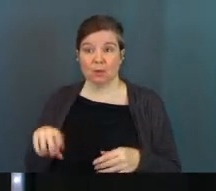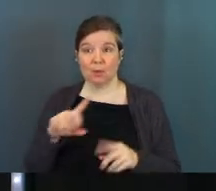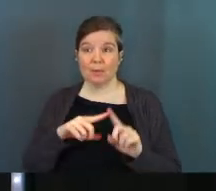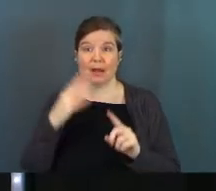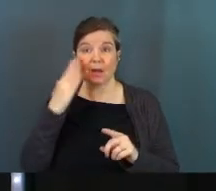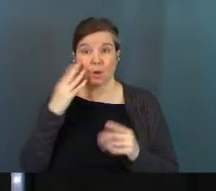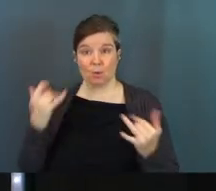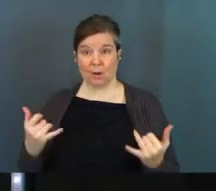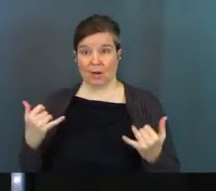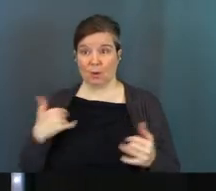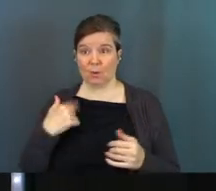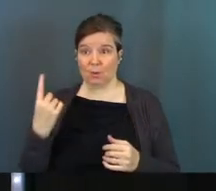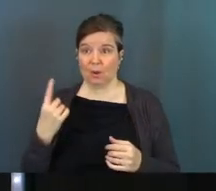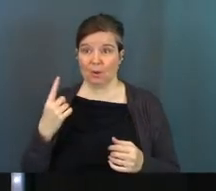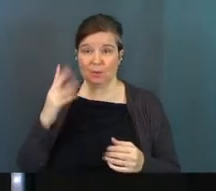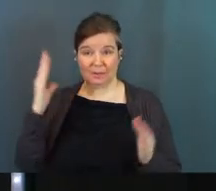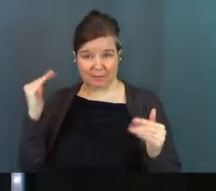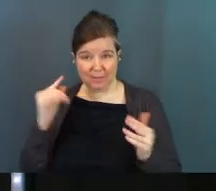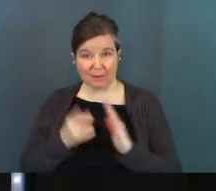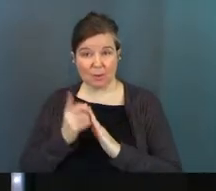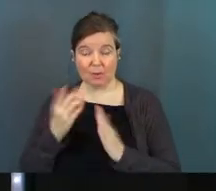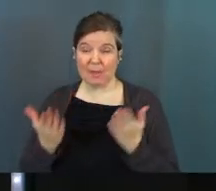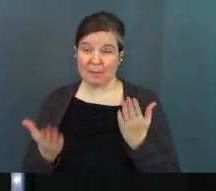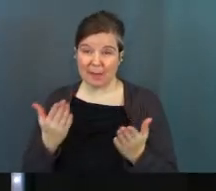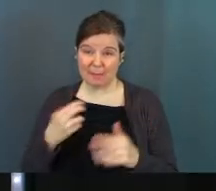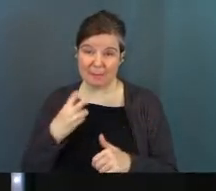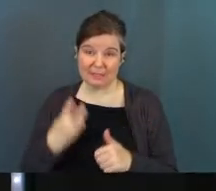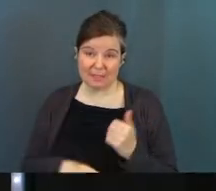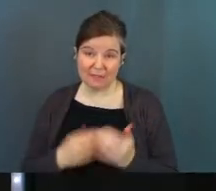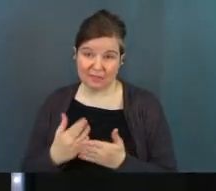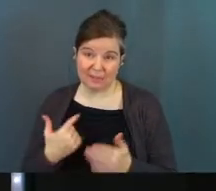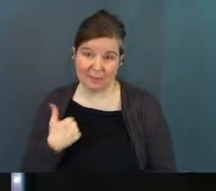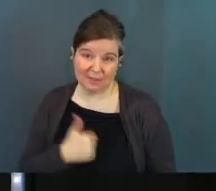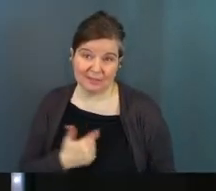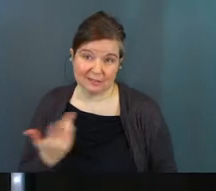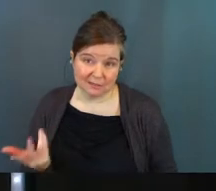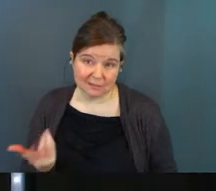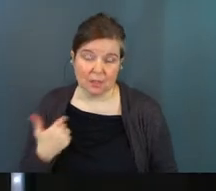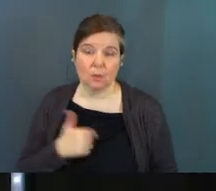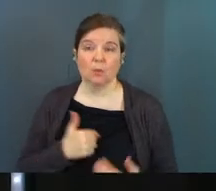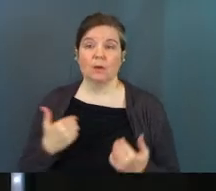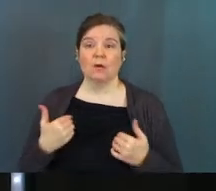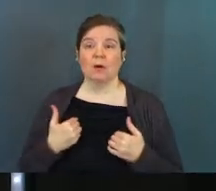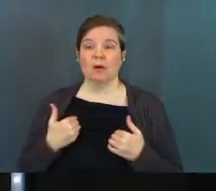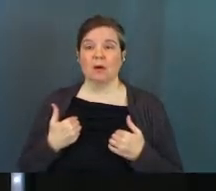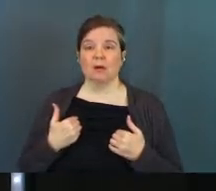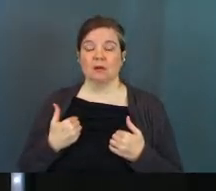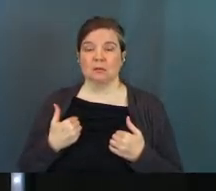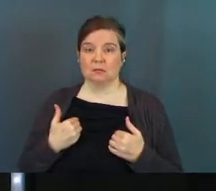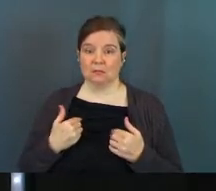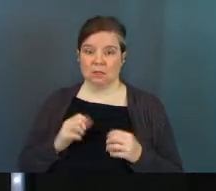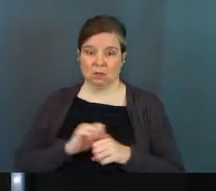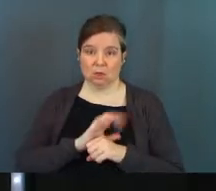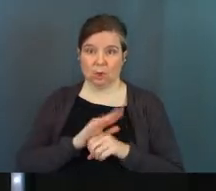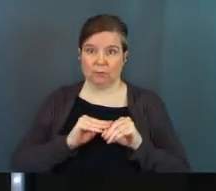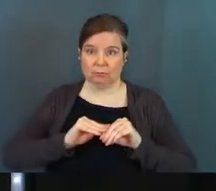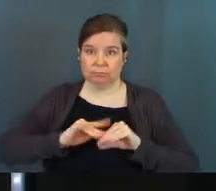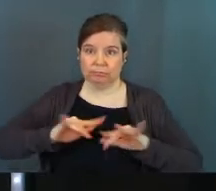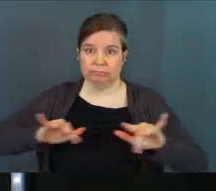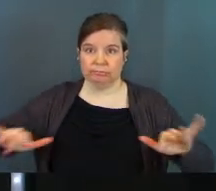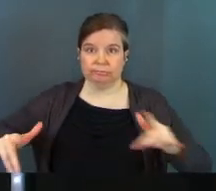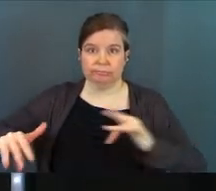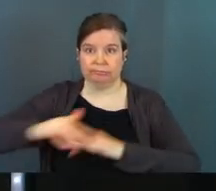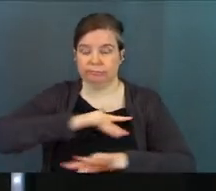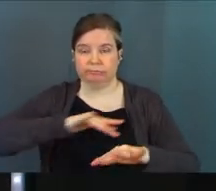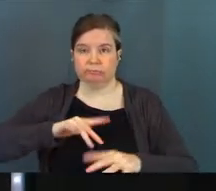you guys, but I know that right now we're in one of those expected moments that might be pretty tough for some of us. We've got the surge of COVID and other sicknesses going around